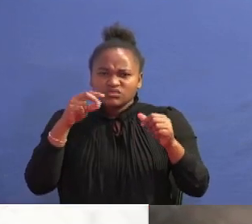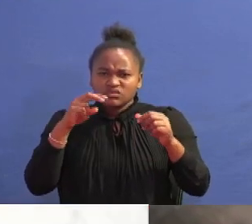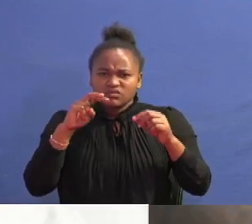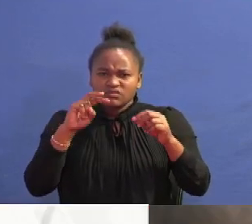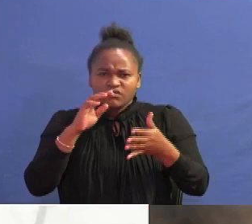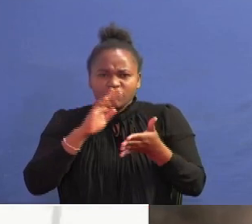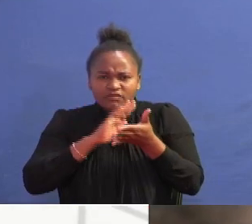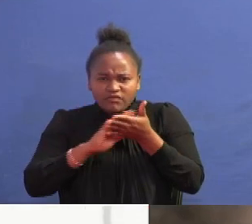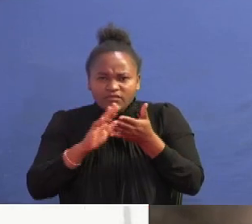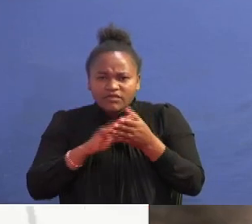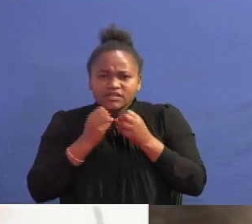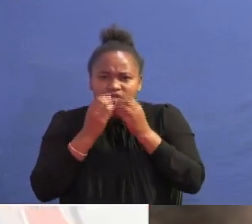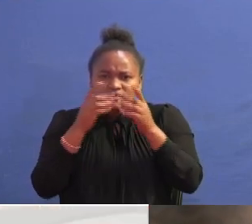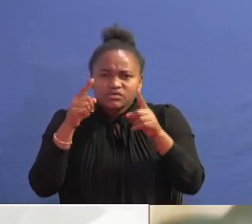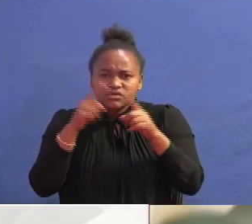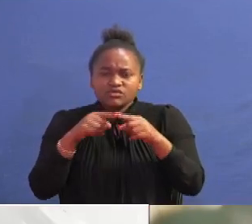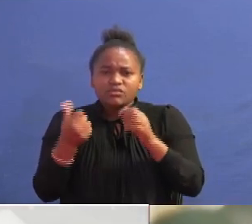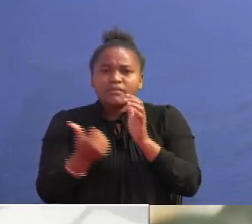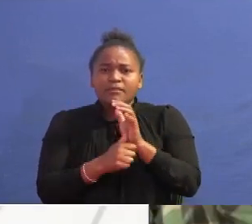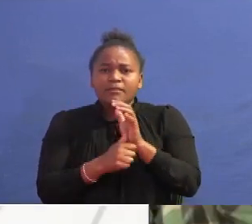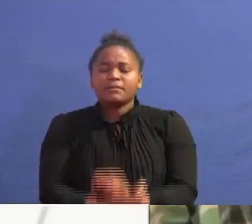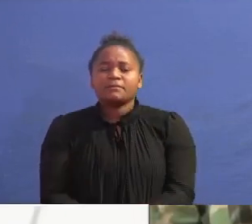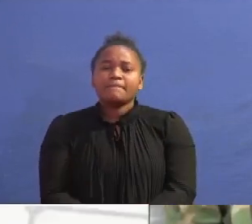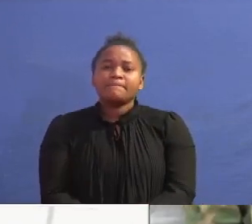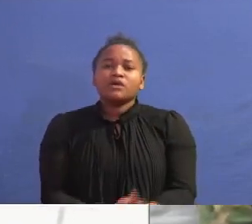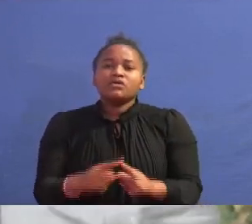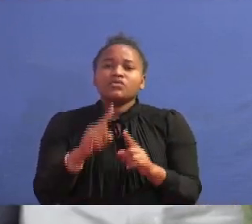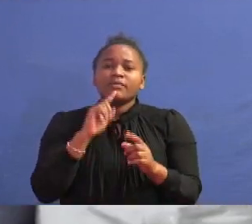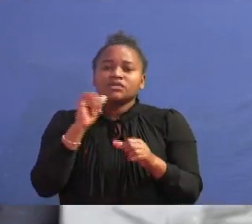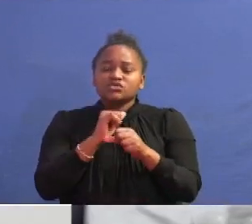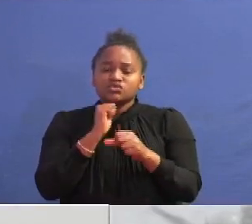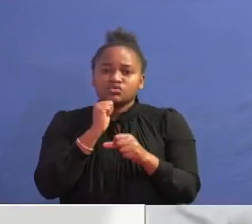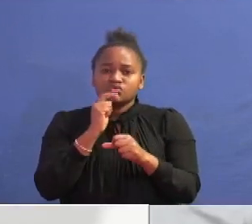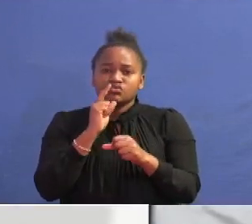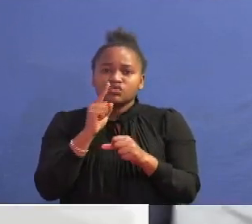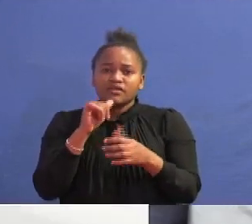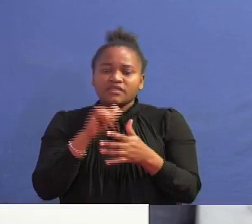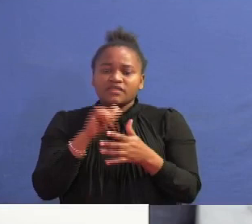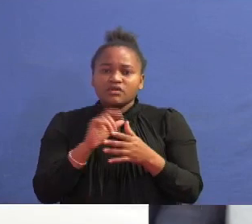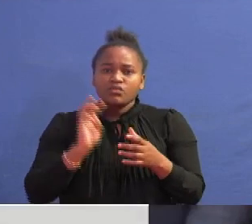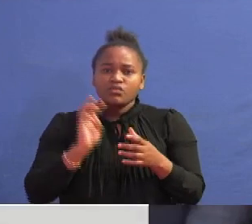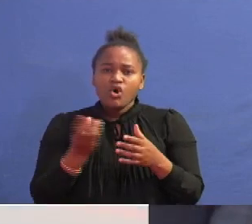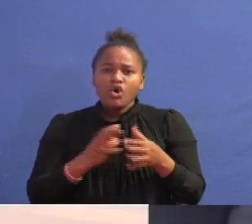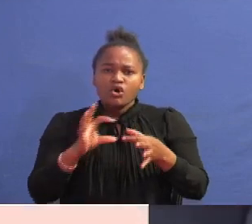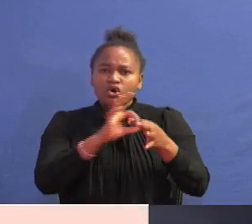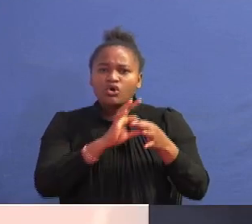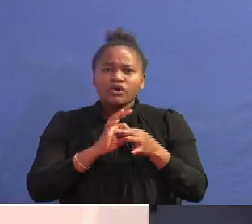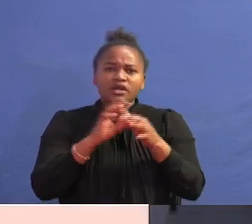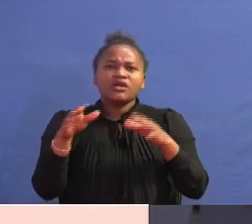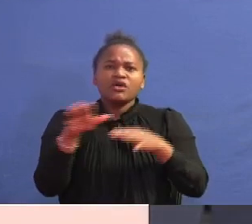quick response to disasters. To make sure that we coordinate all the information,